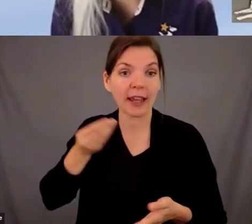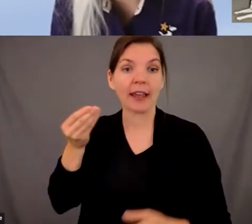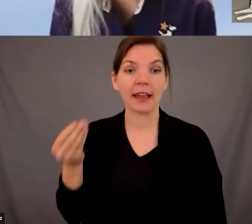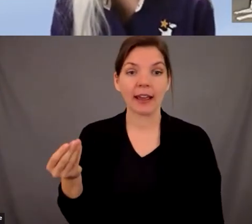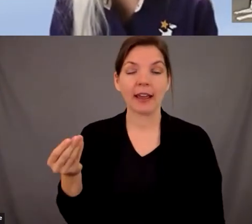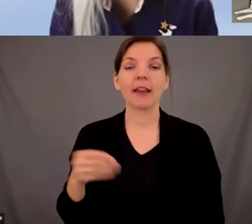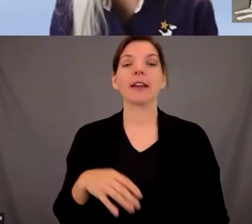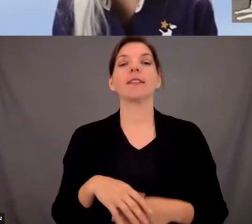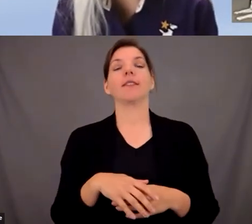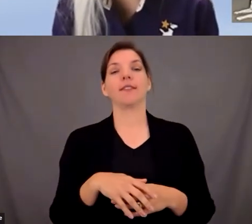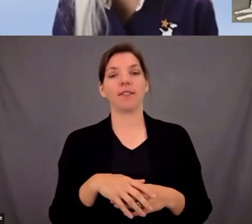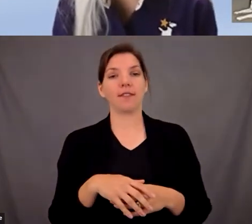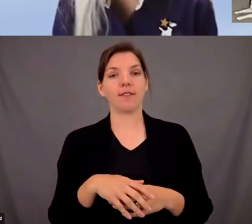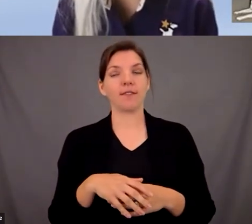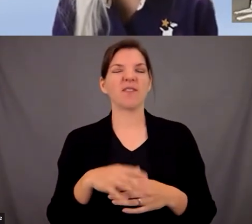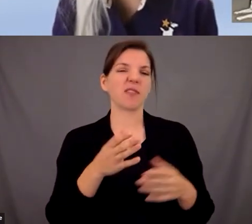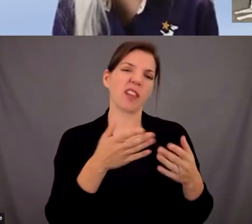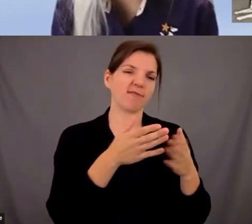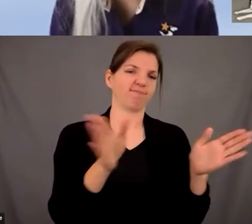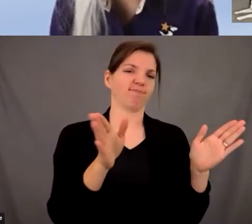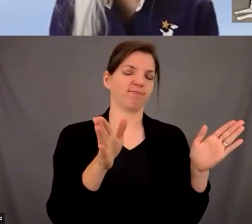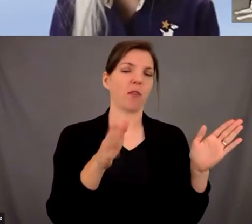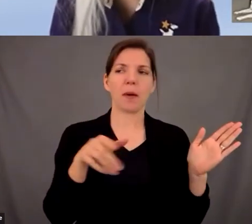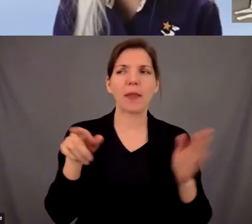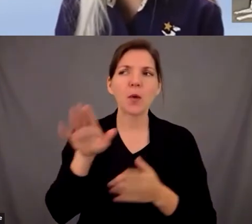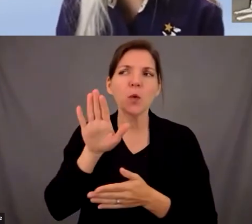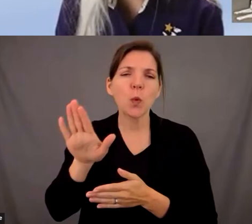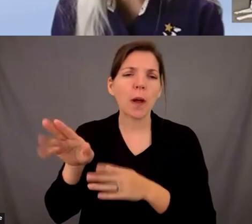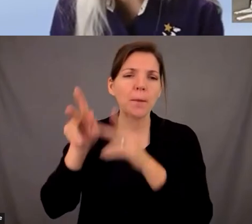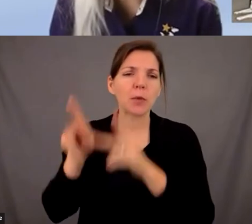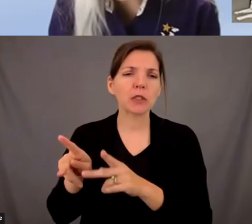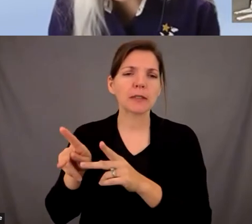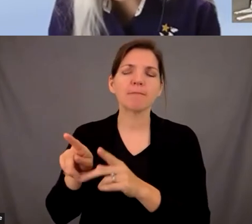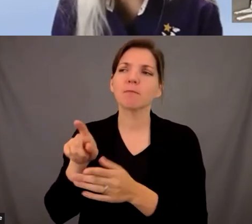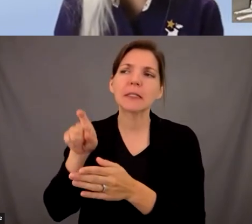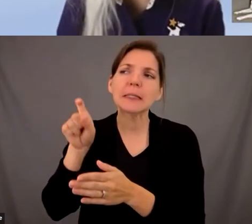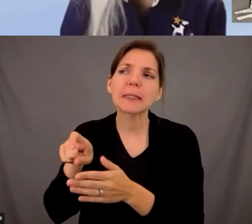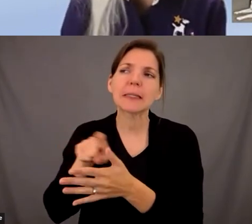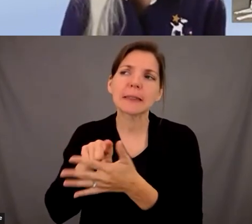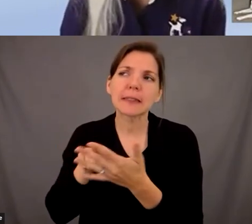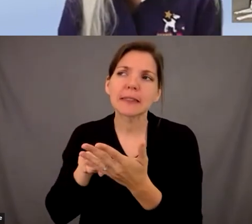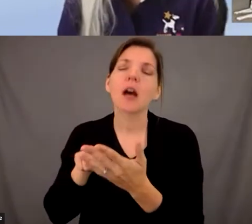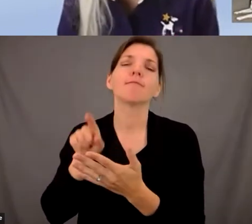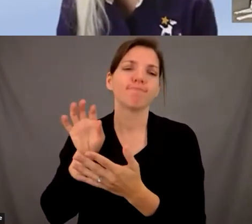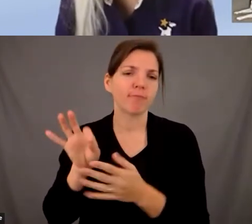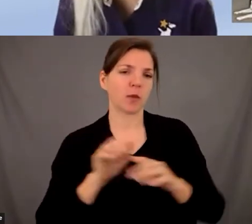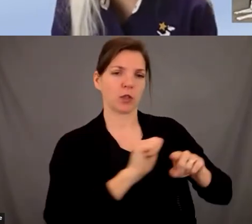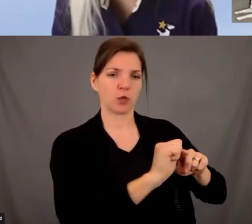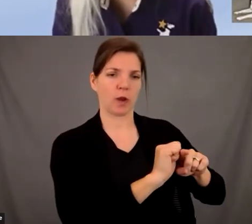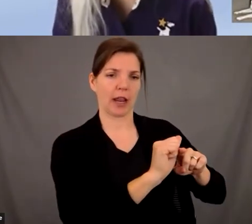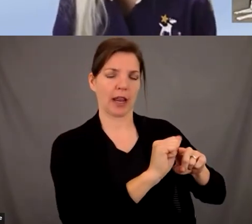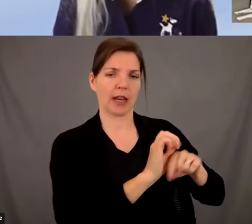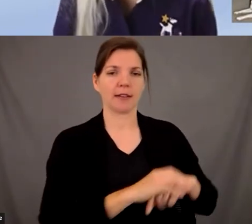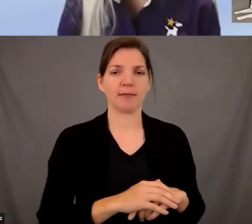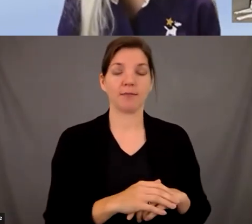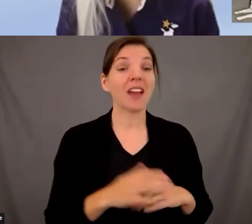we train specifically for what a particular person needs um we don't have a kennel we never